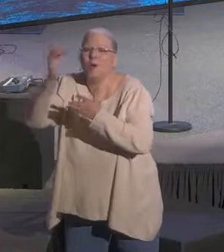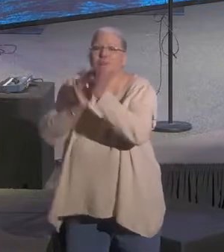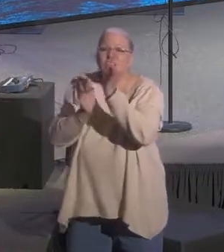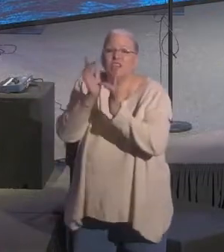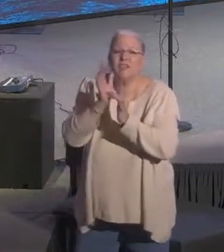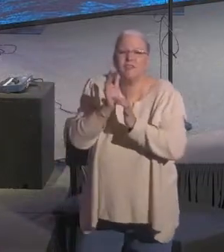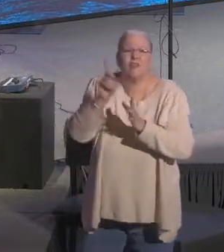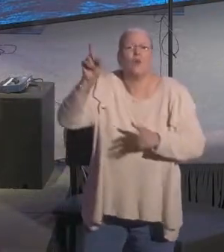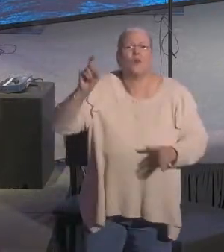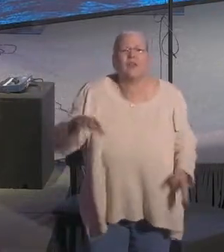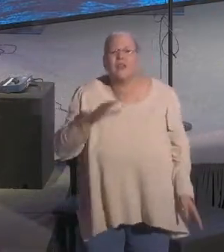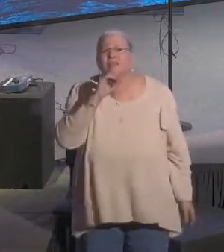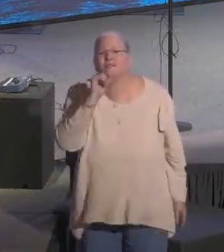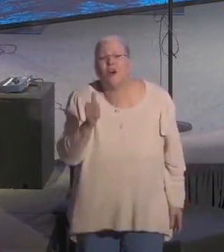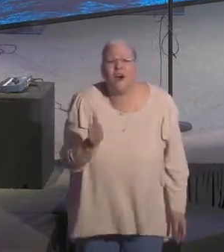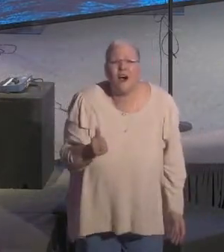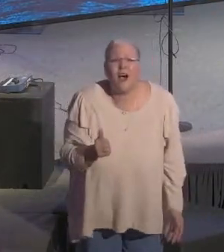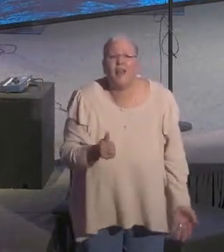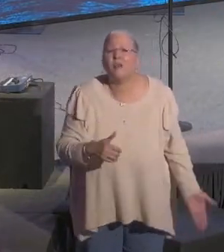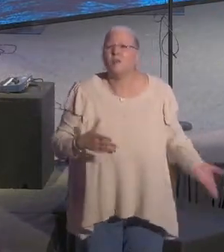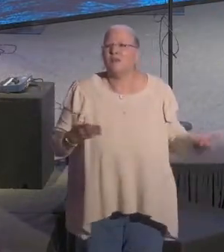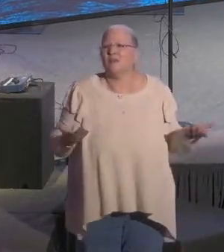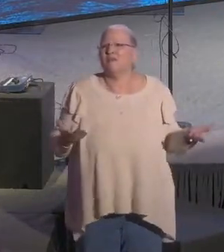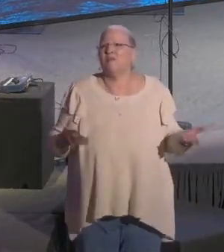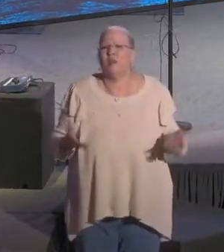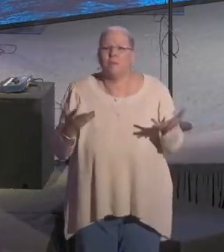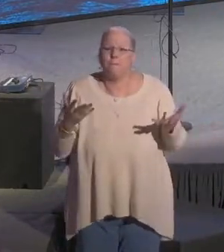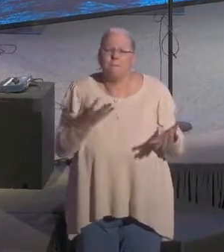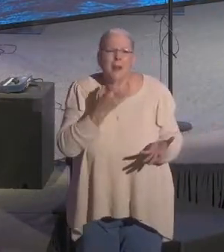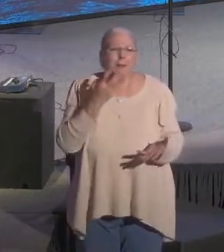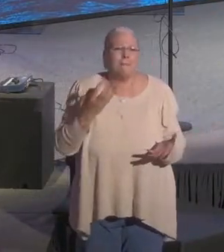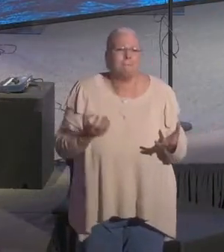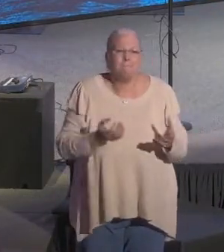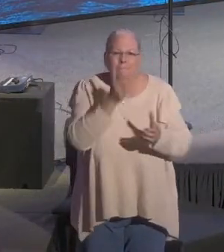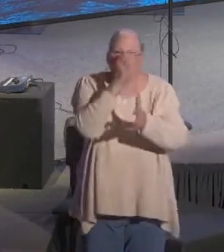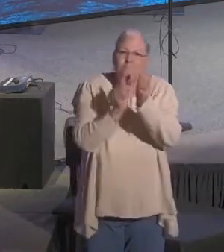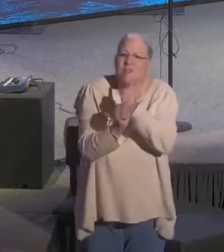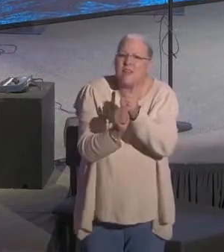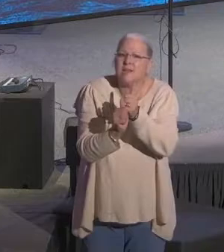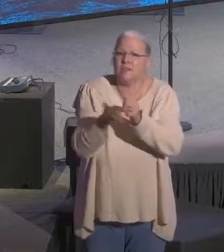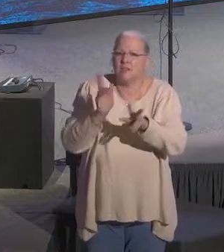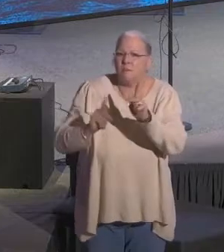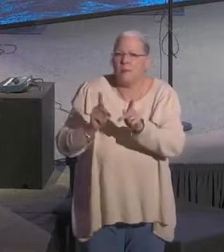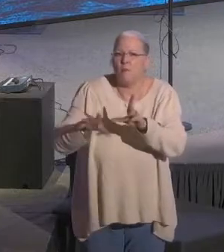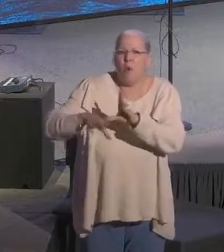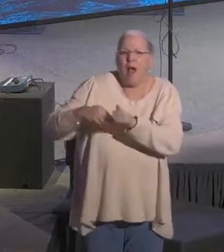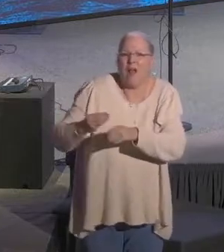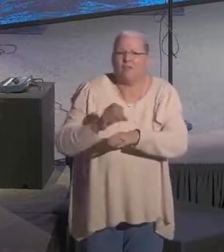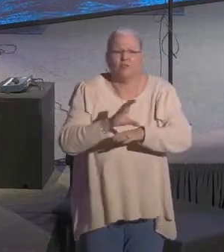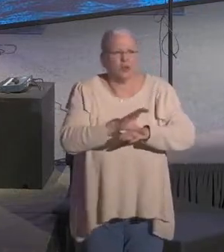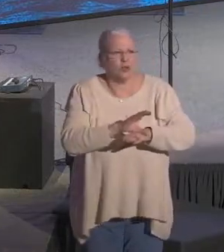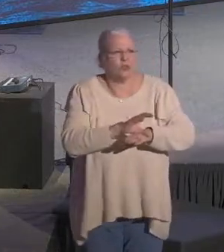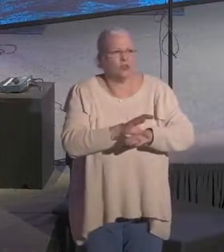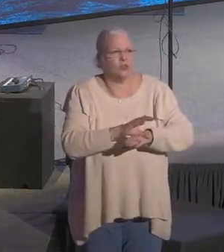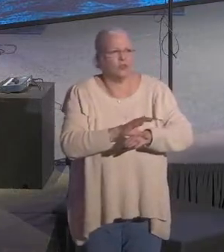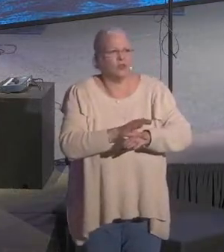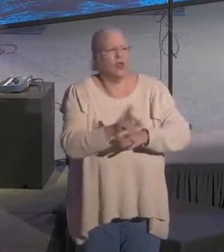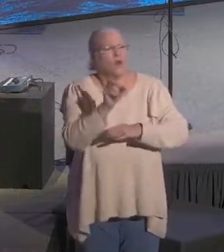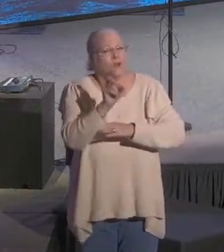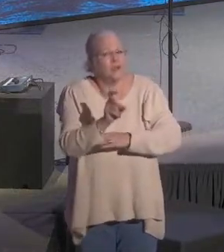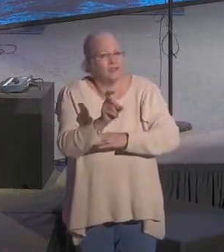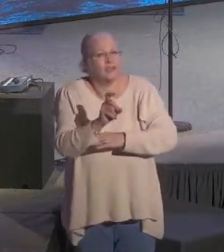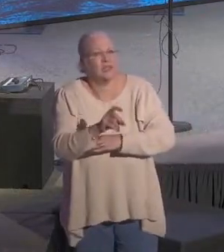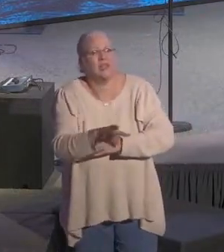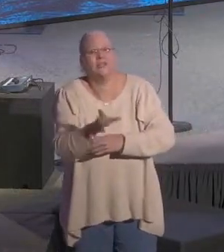We need not be condescending toward the people that exist outside this church. We need to treat people